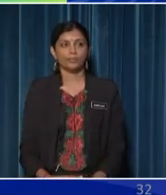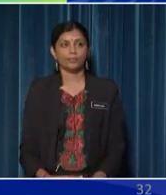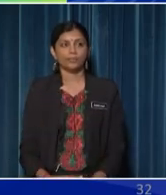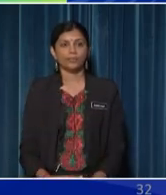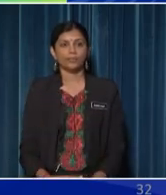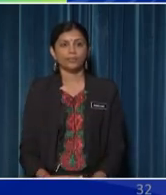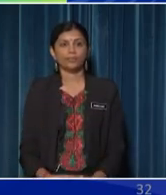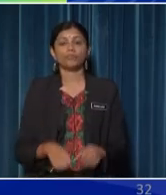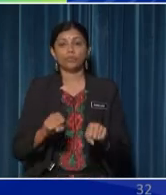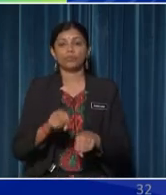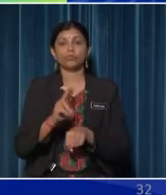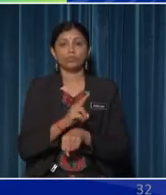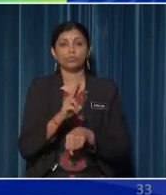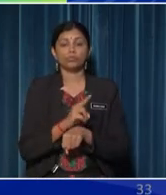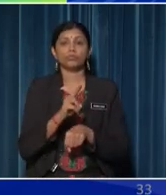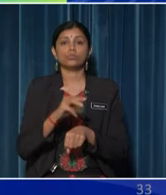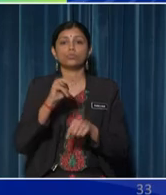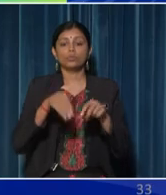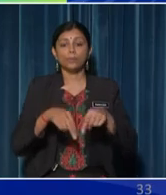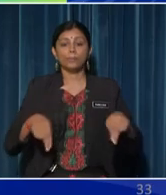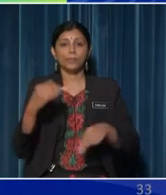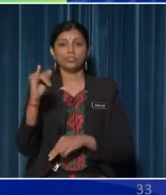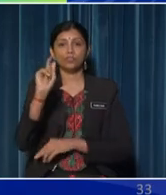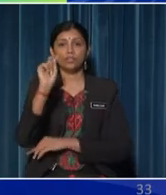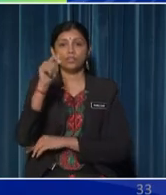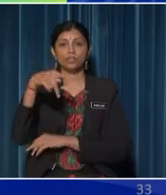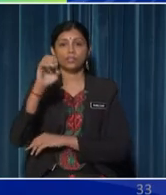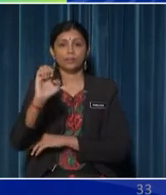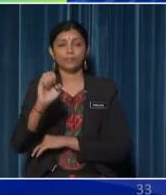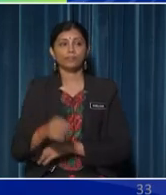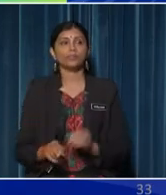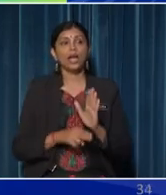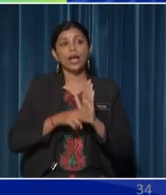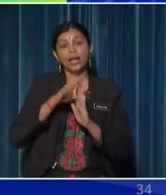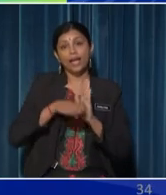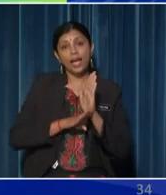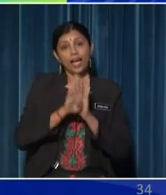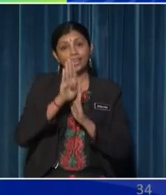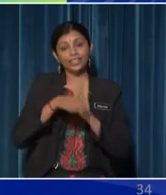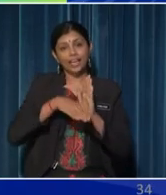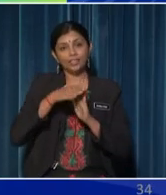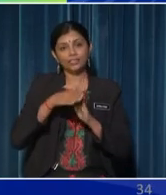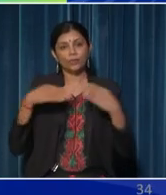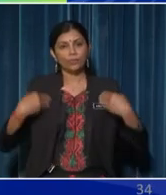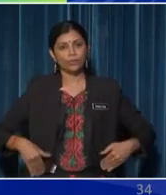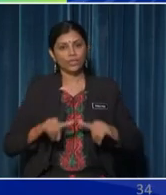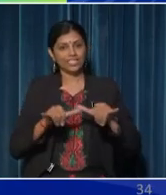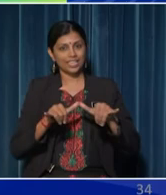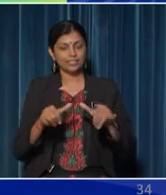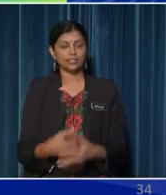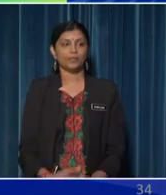We can also use a measuring tape to measure the exact height or body size of the hand